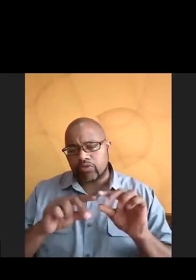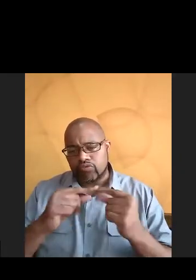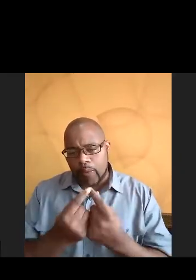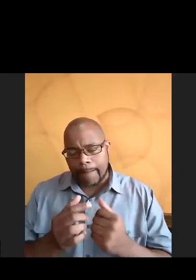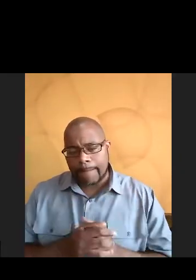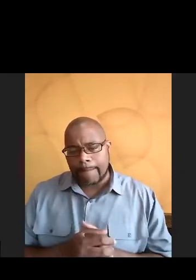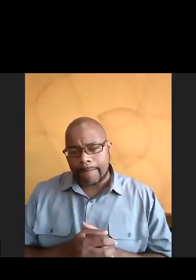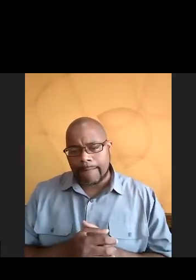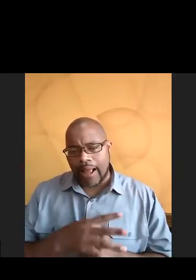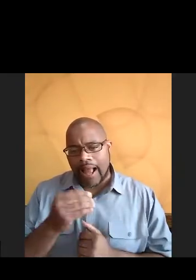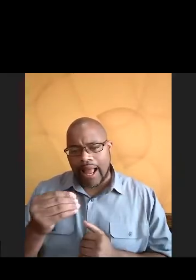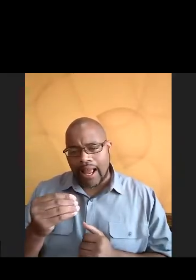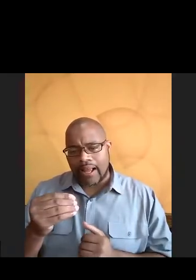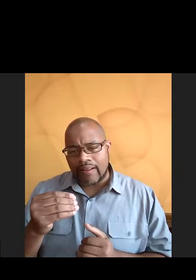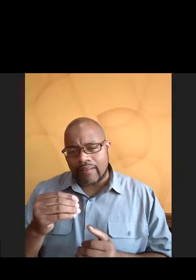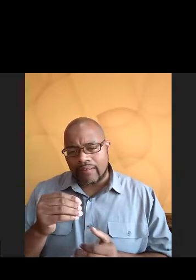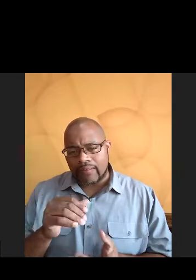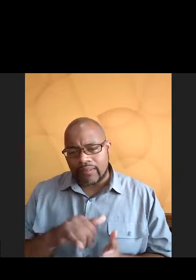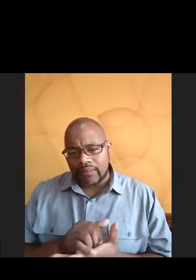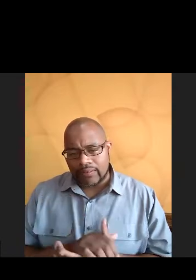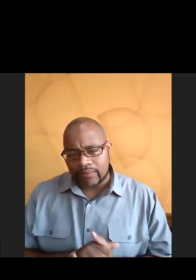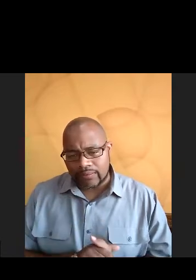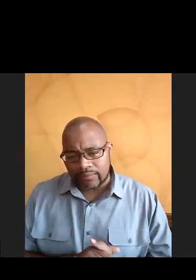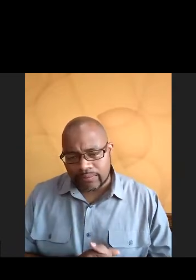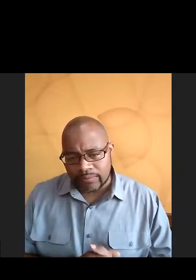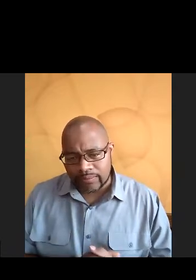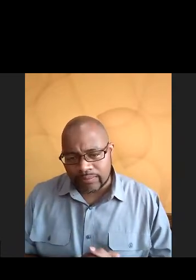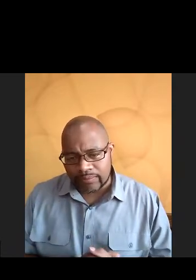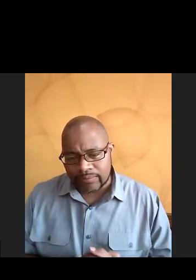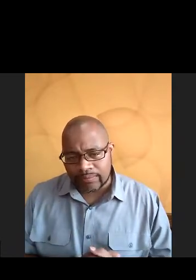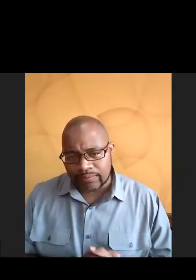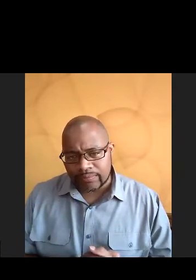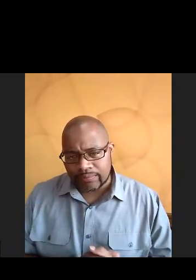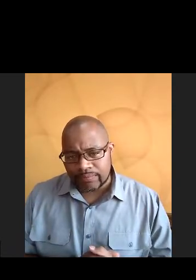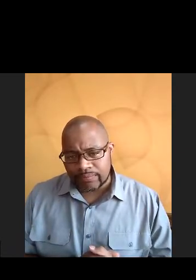kind of an opportunity.